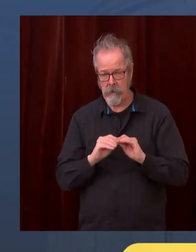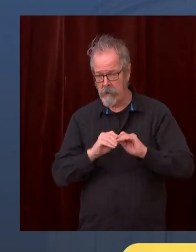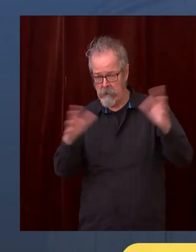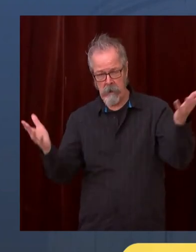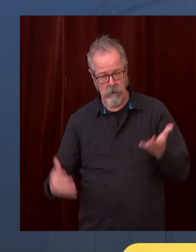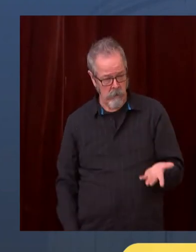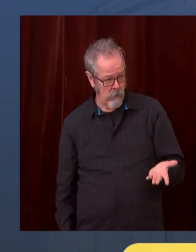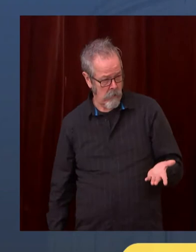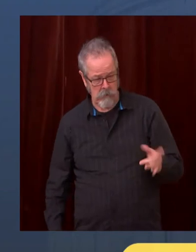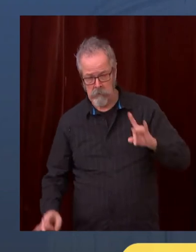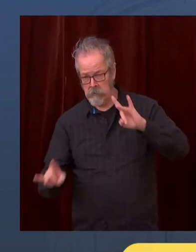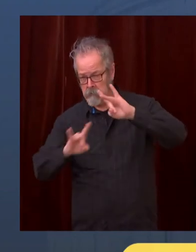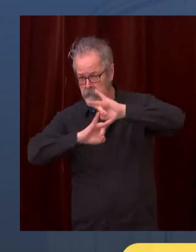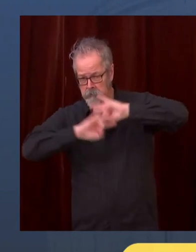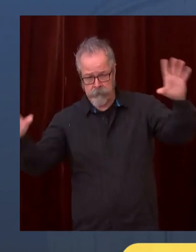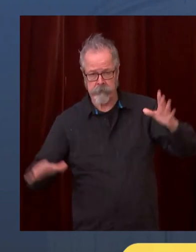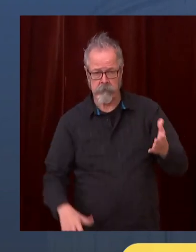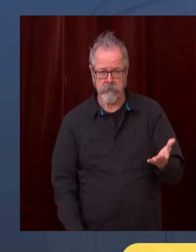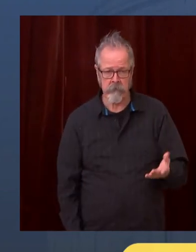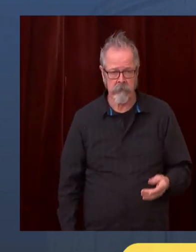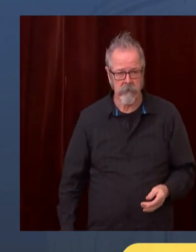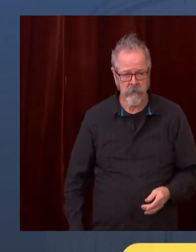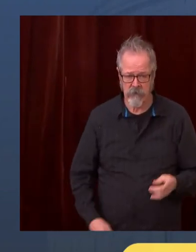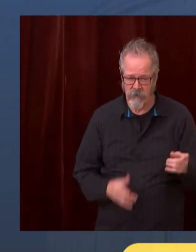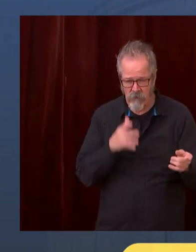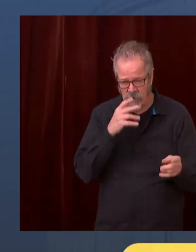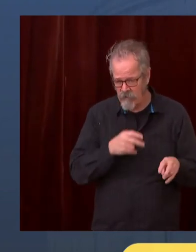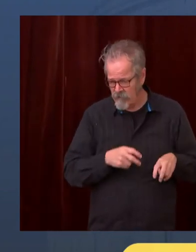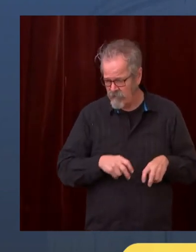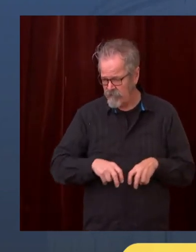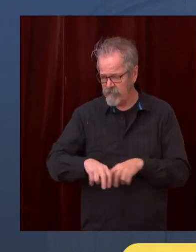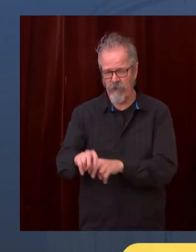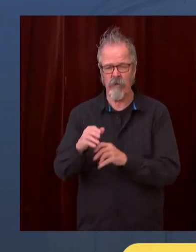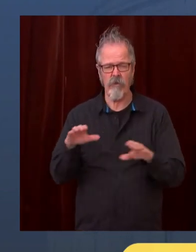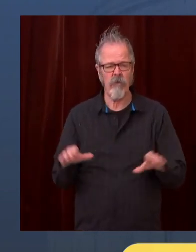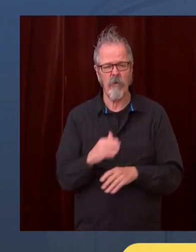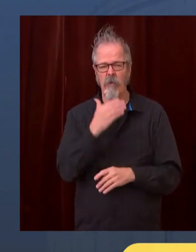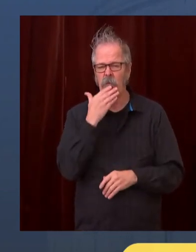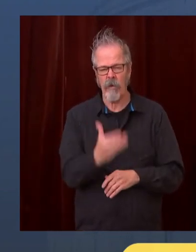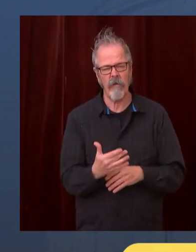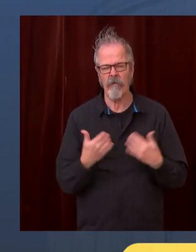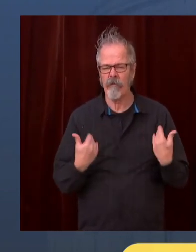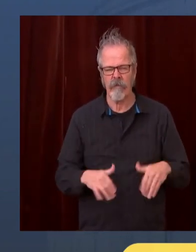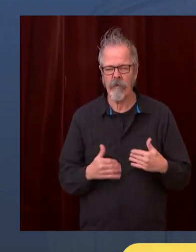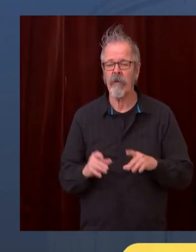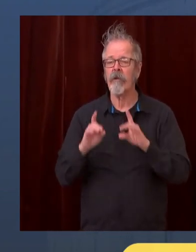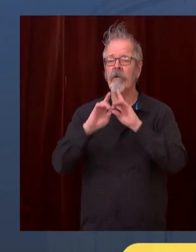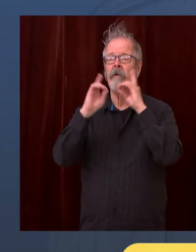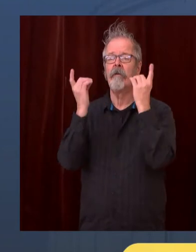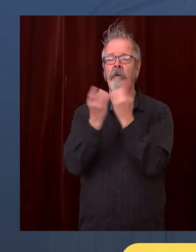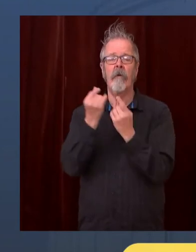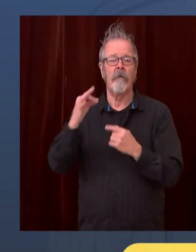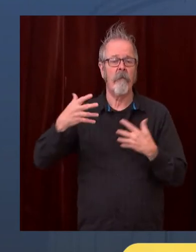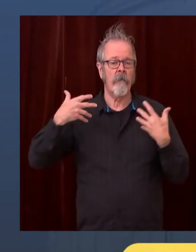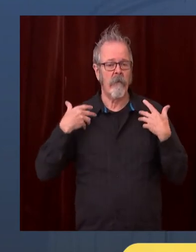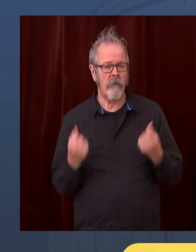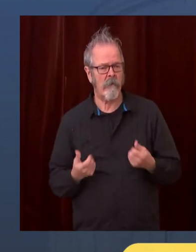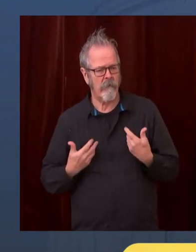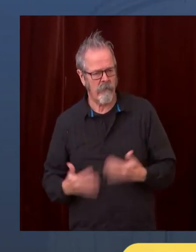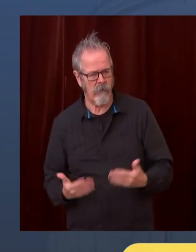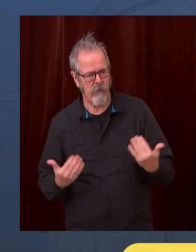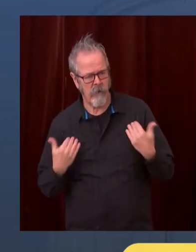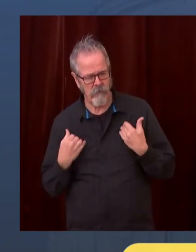strong team at the Department of Health that Dr. Shaw is going to come in and help lead, and I will see to it that